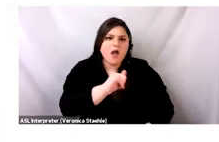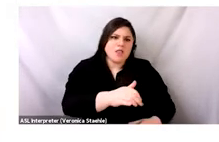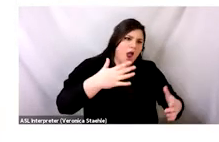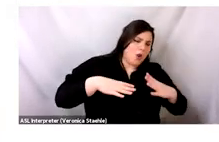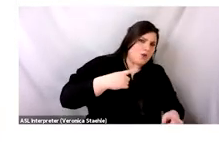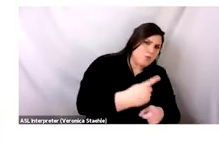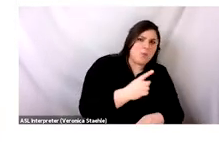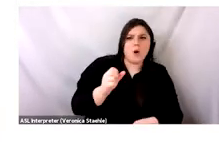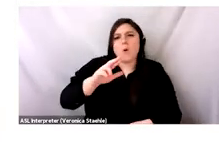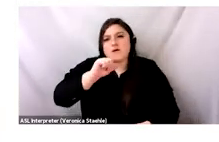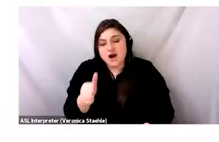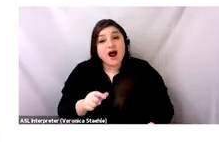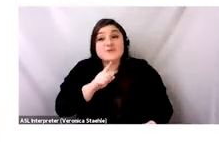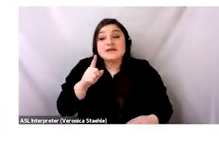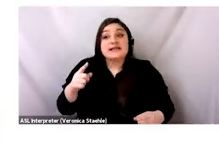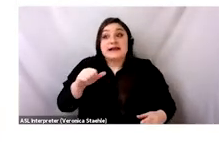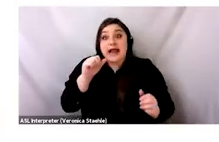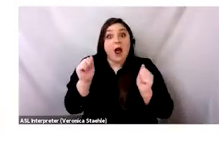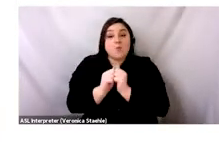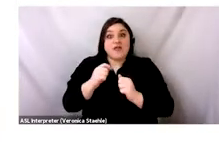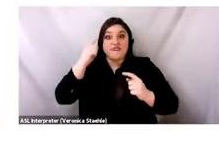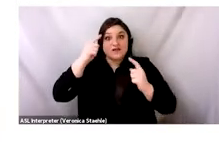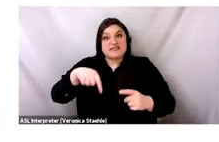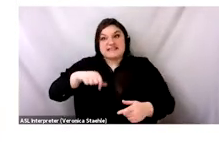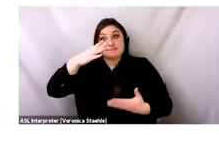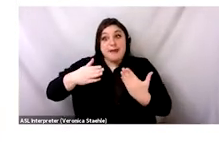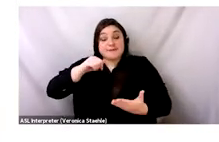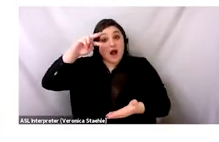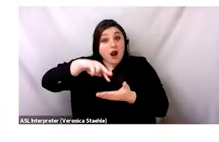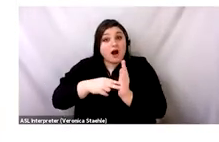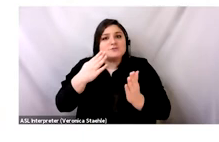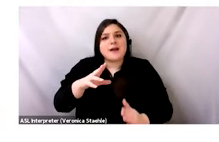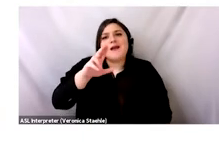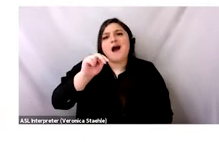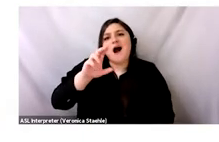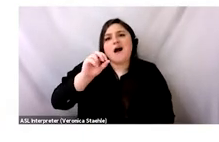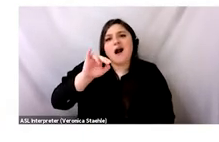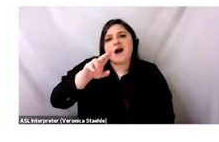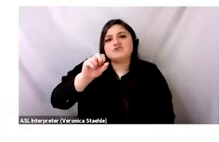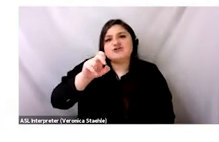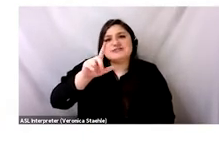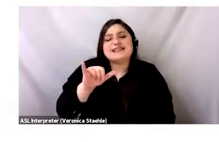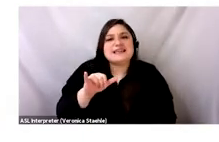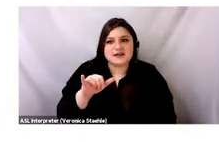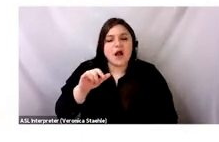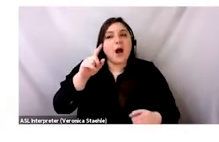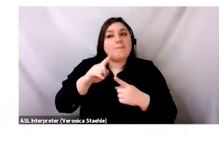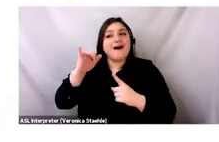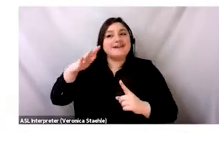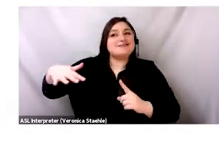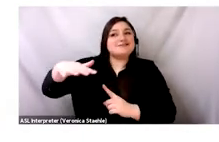acceptable unconsciously or consciously or biased to what was originally yours or what was originally